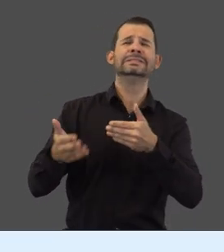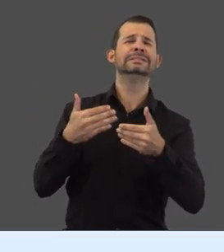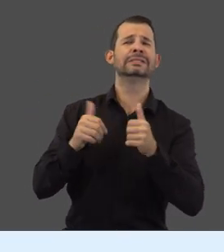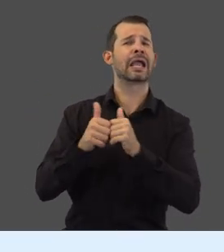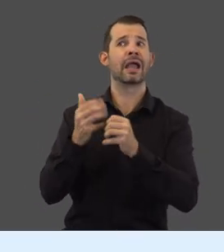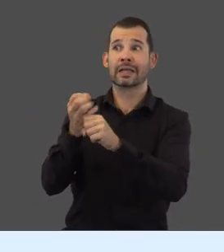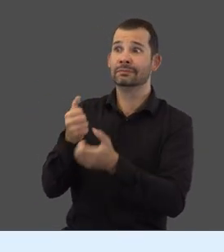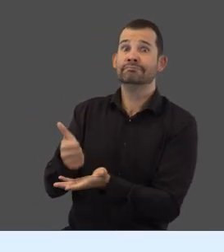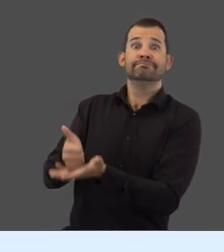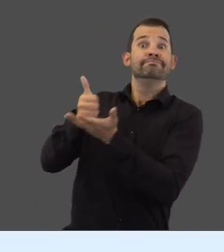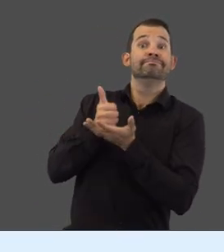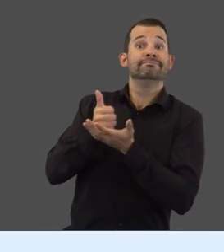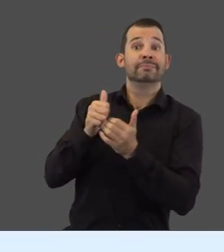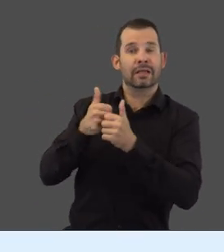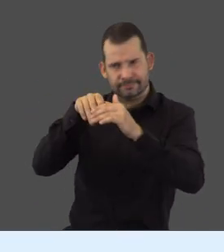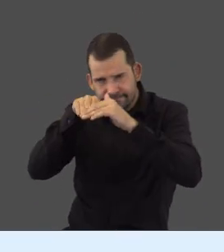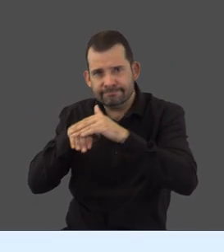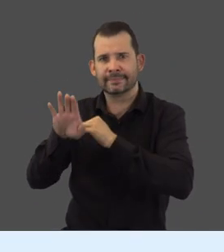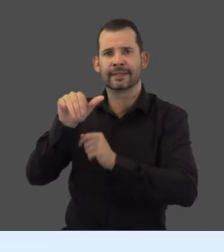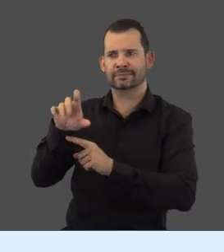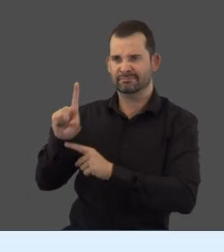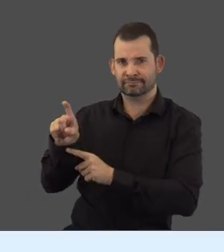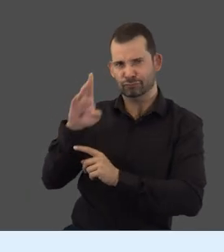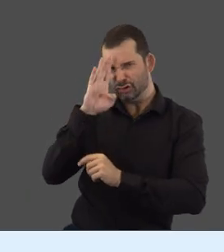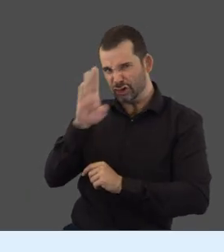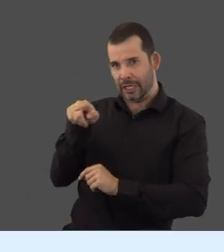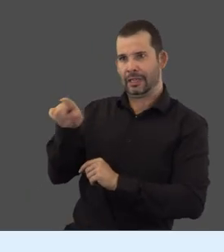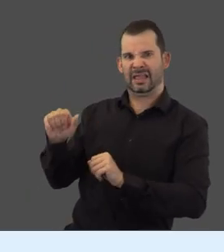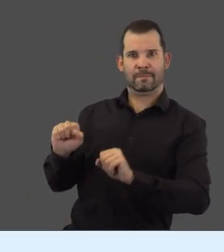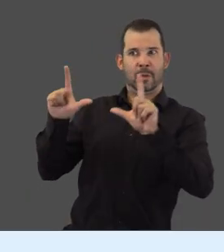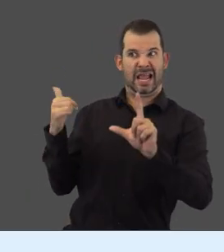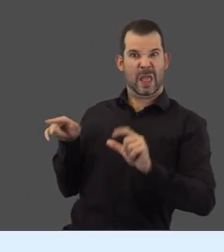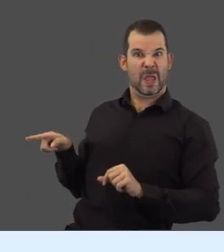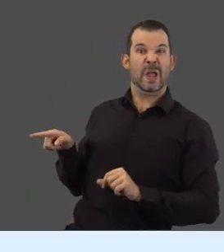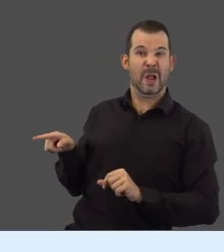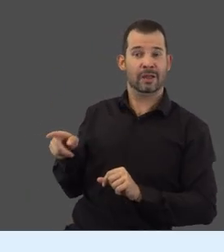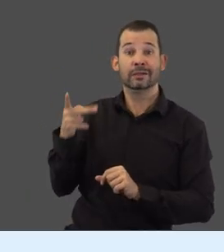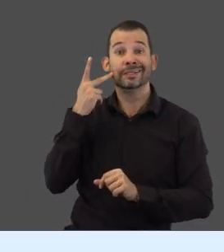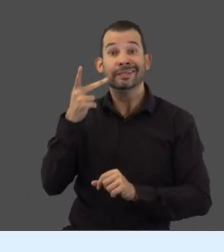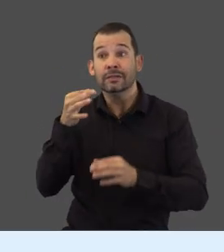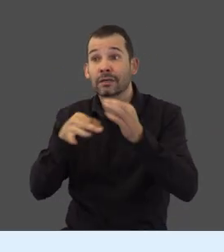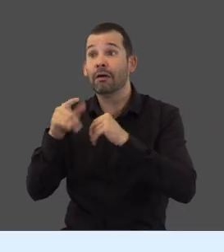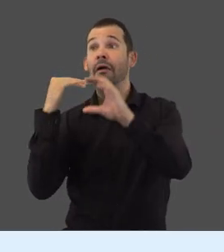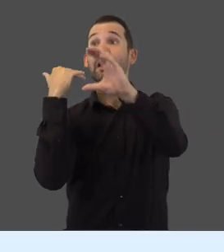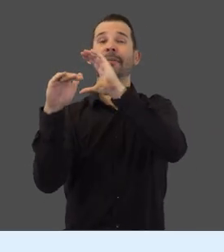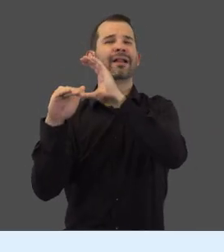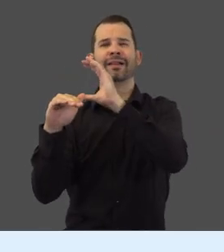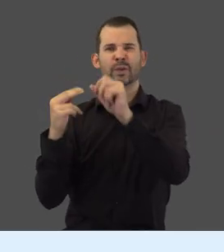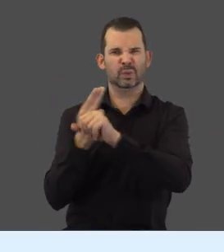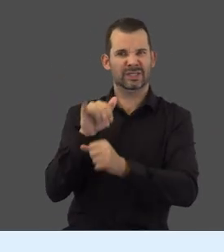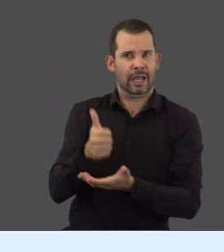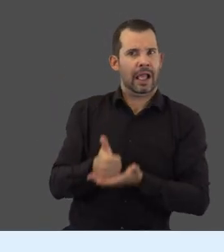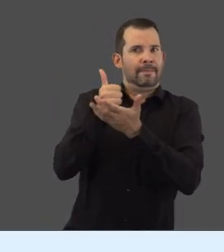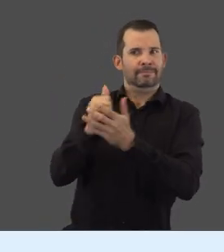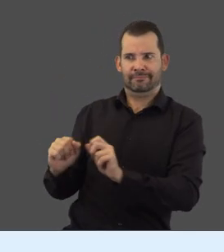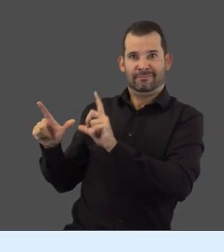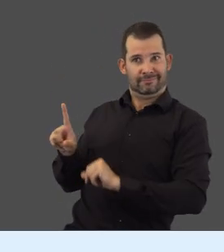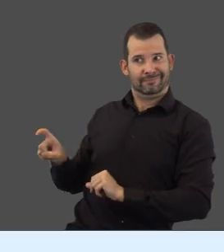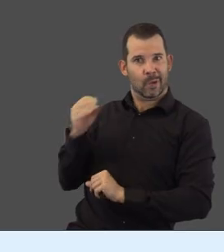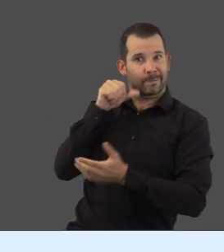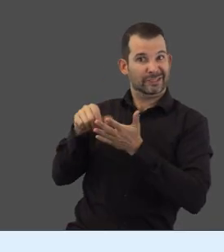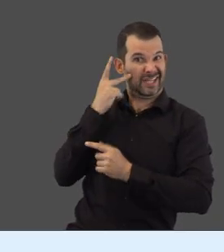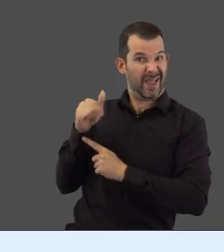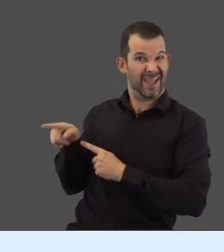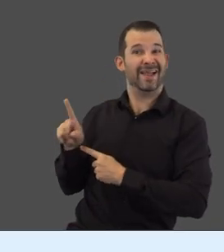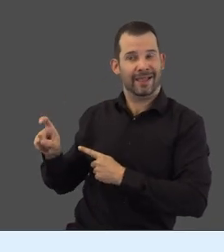The fastest and easiest way to get support is by logging a case directly in the portal. Instead of sending an email, use the